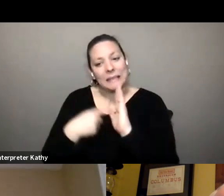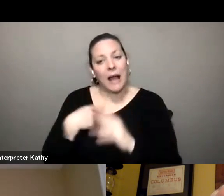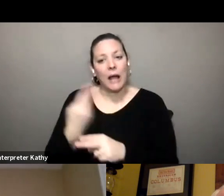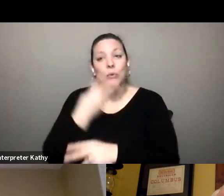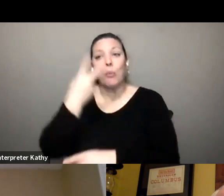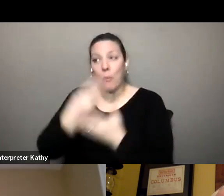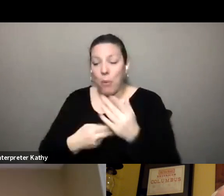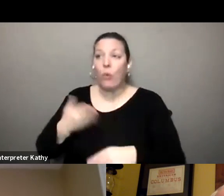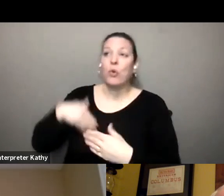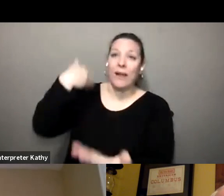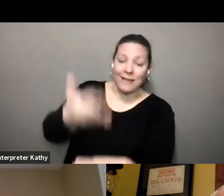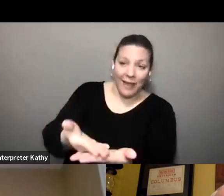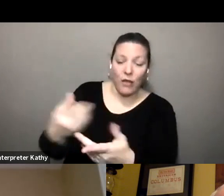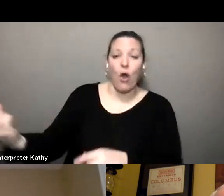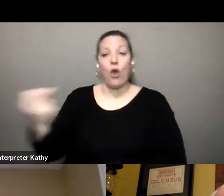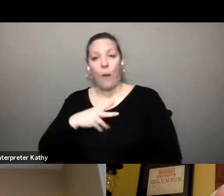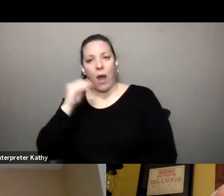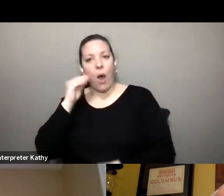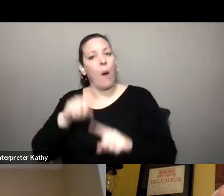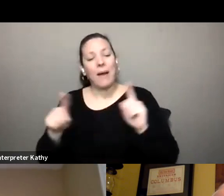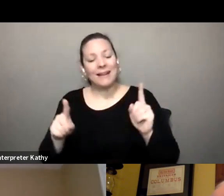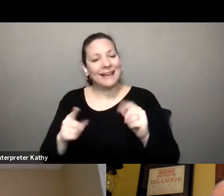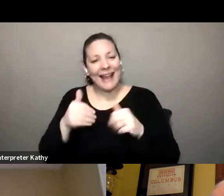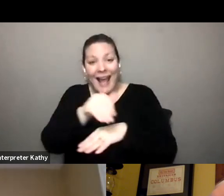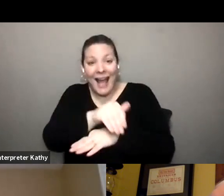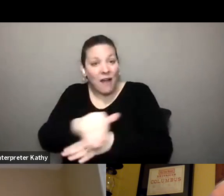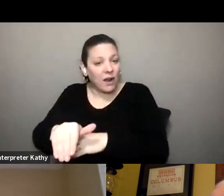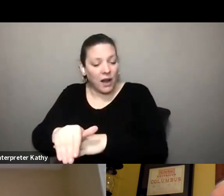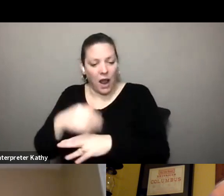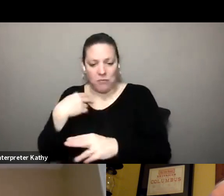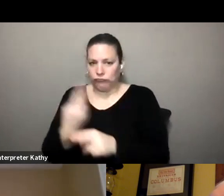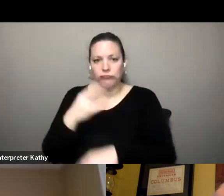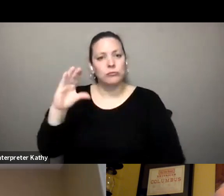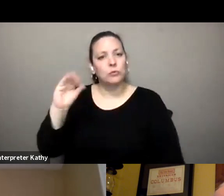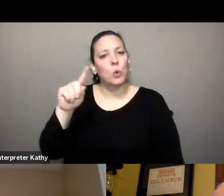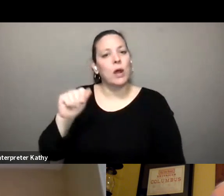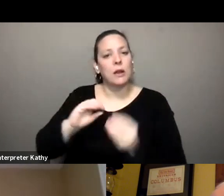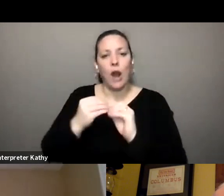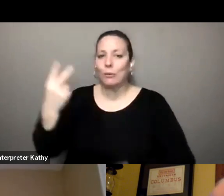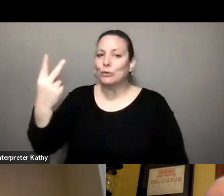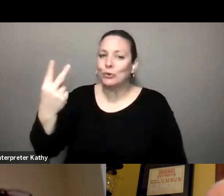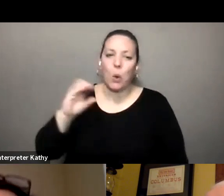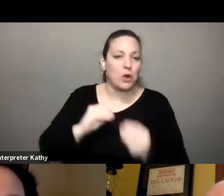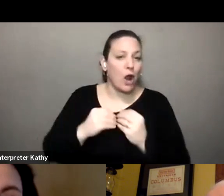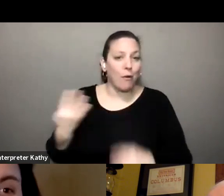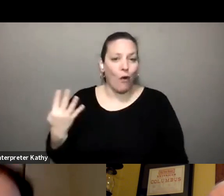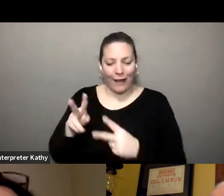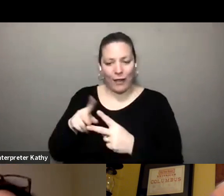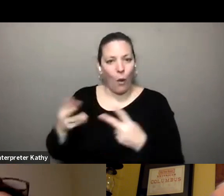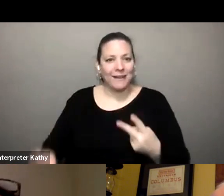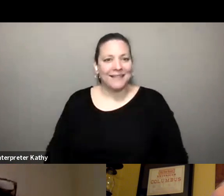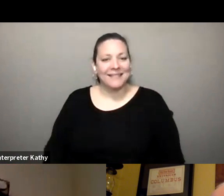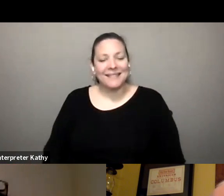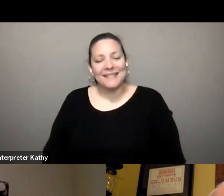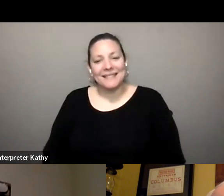but um but every every night i went home i went home on the number two or the number four and